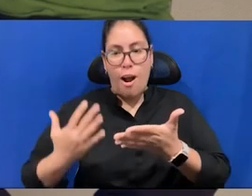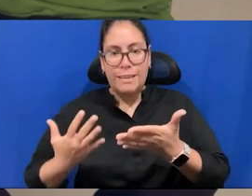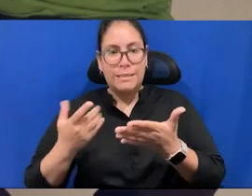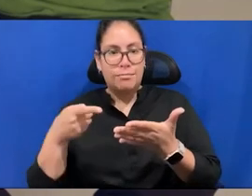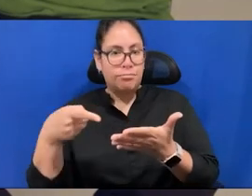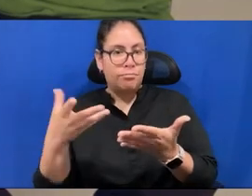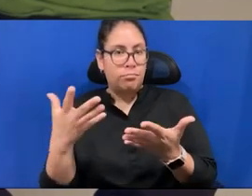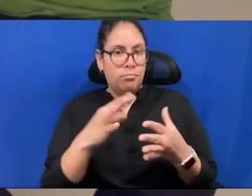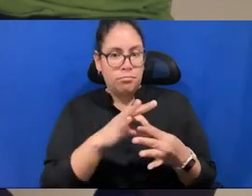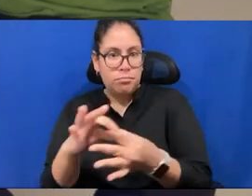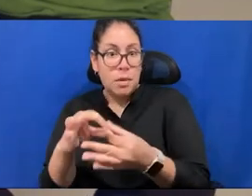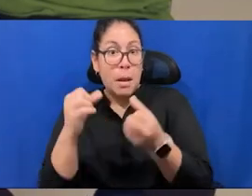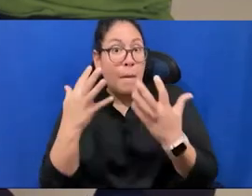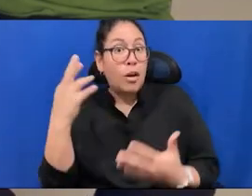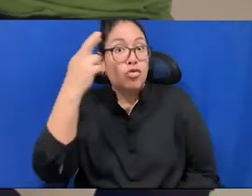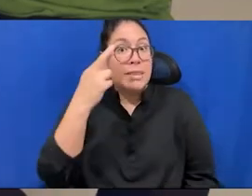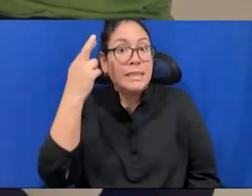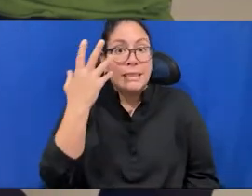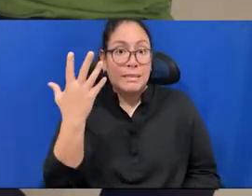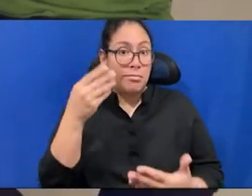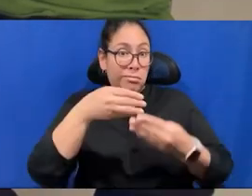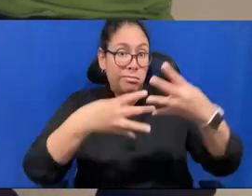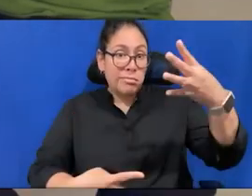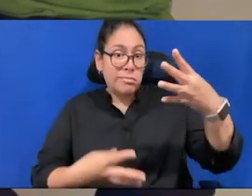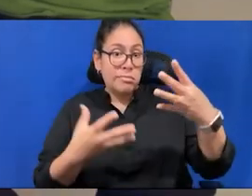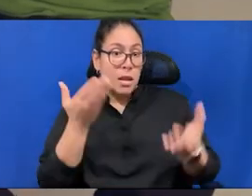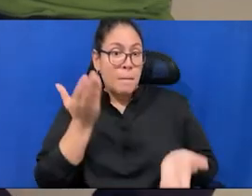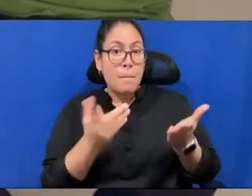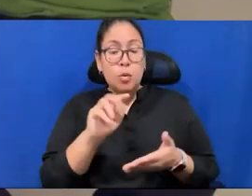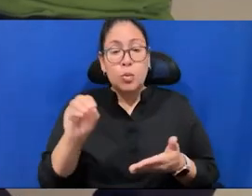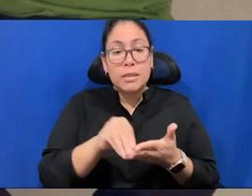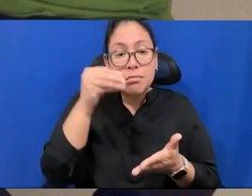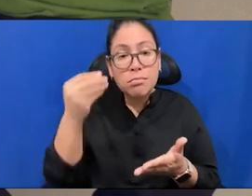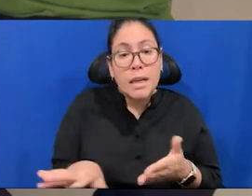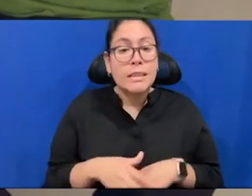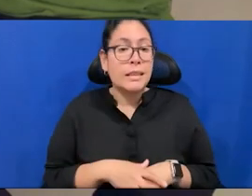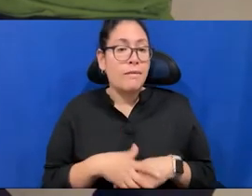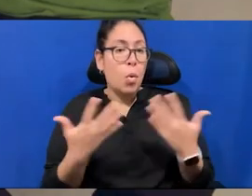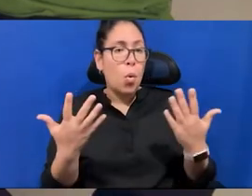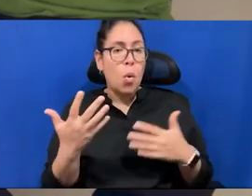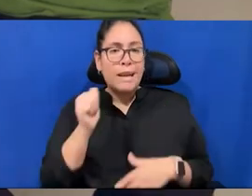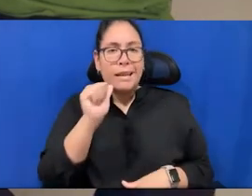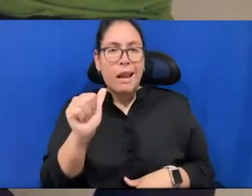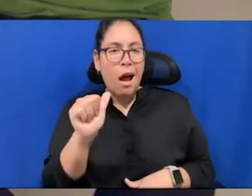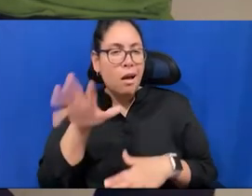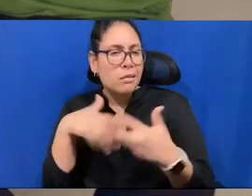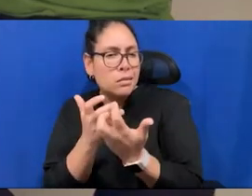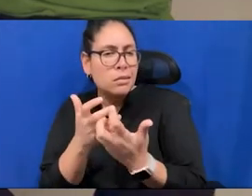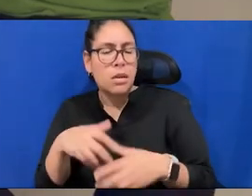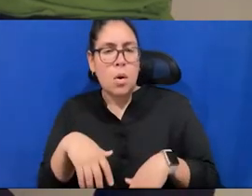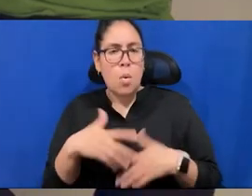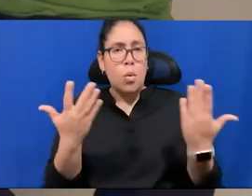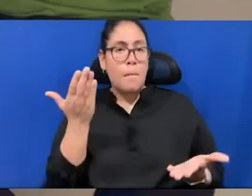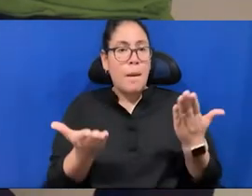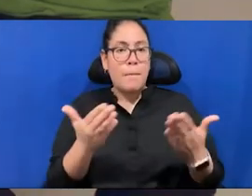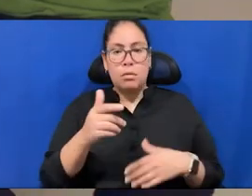manifold. They can be too big to be realized. Sometimes they are too expensive to be realized. Um, sometimes it's too time intense. That can be a reason,